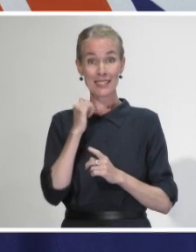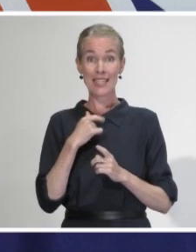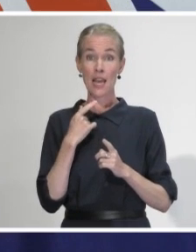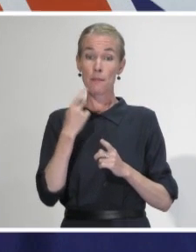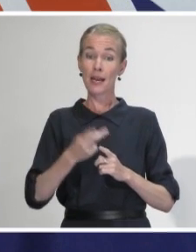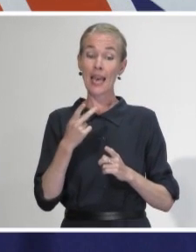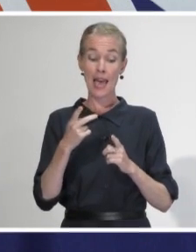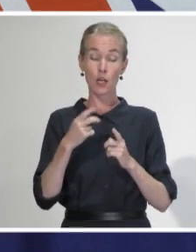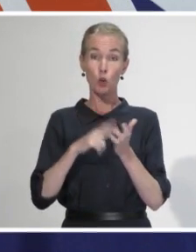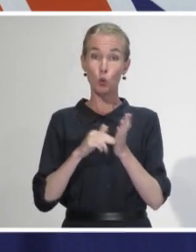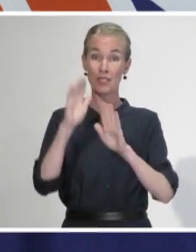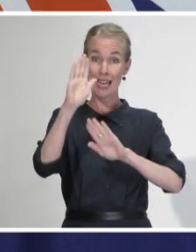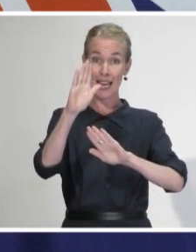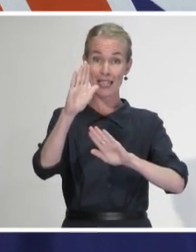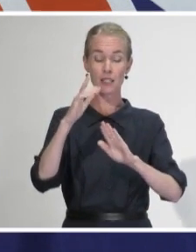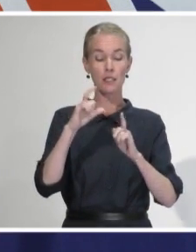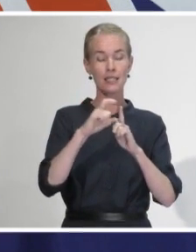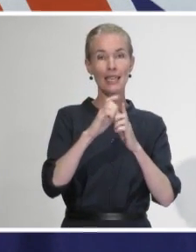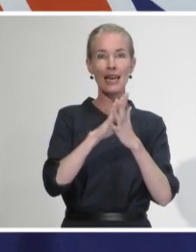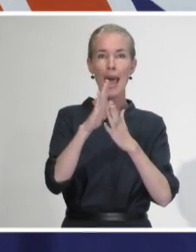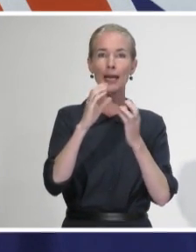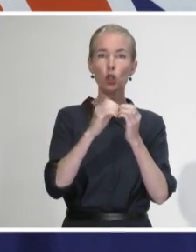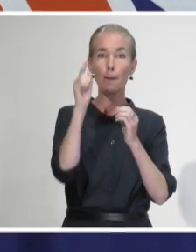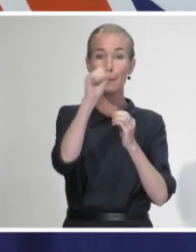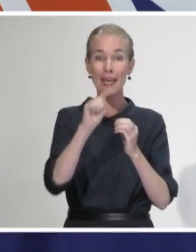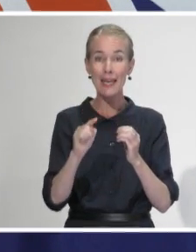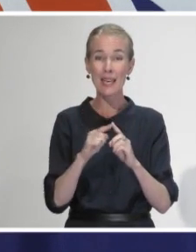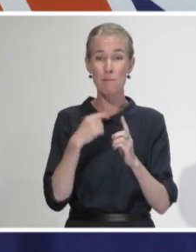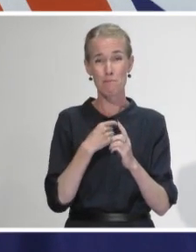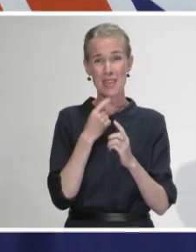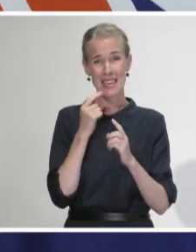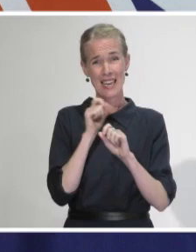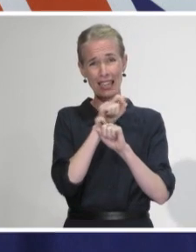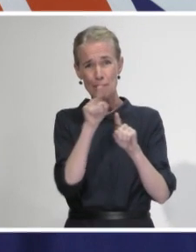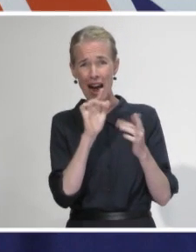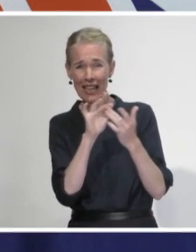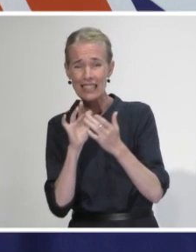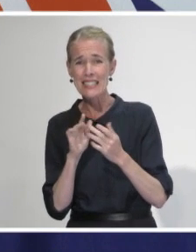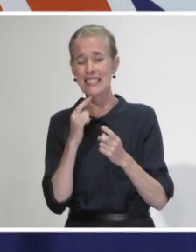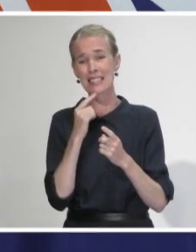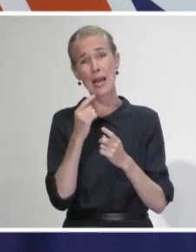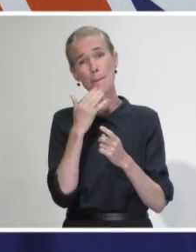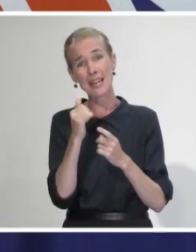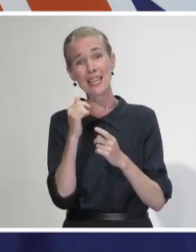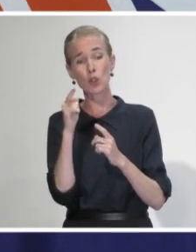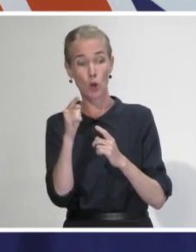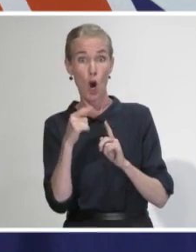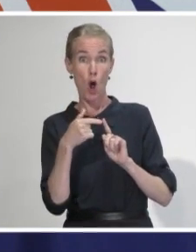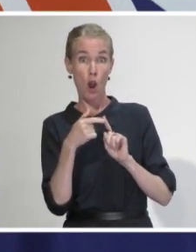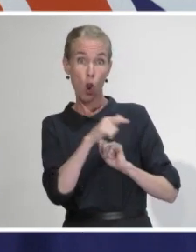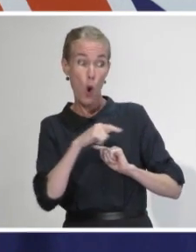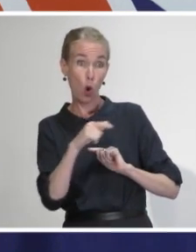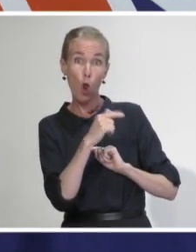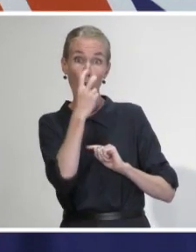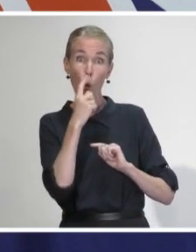again, asking them to systematically assess the readiness of all age residential care providers in